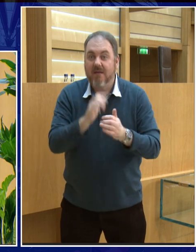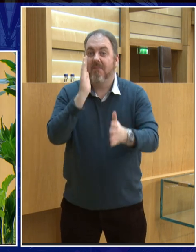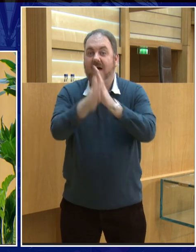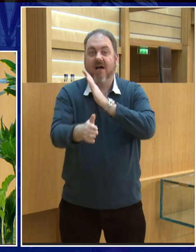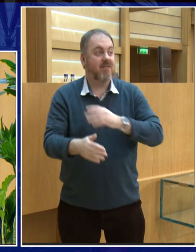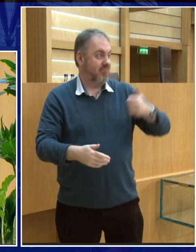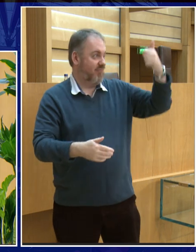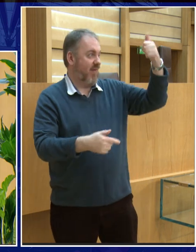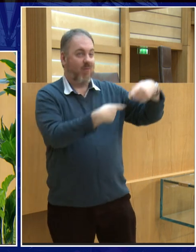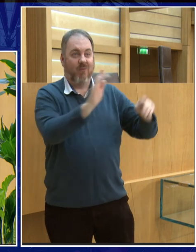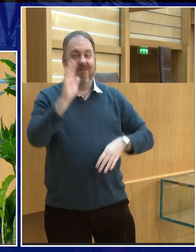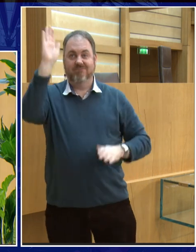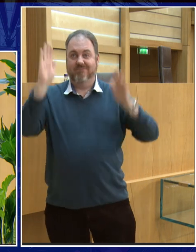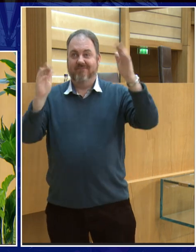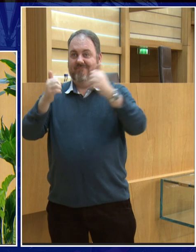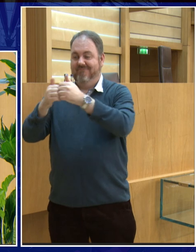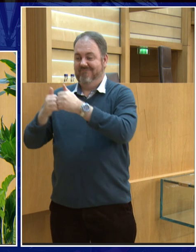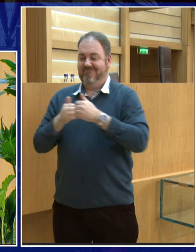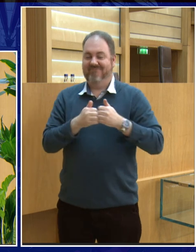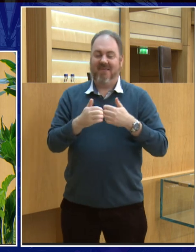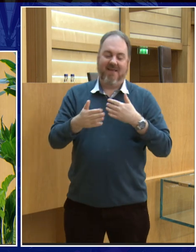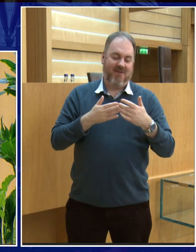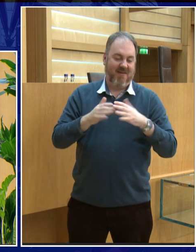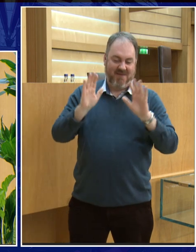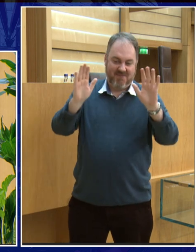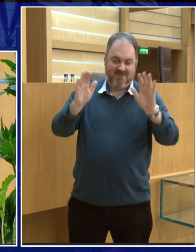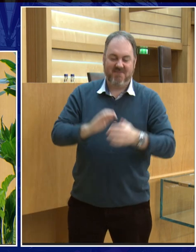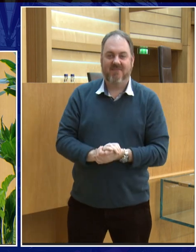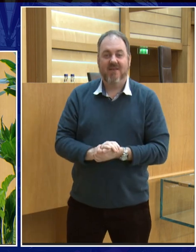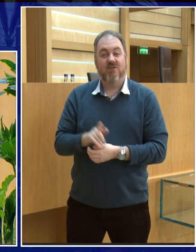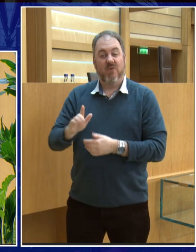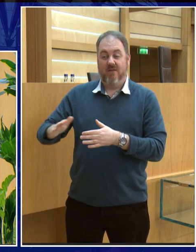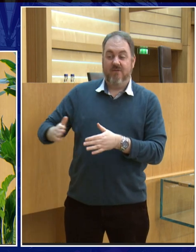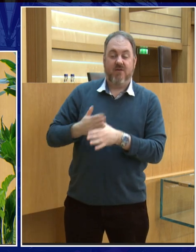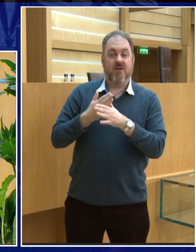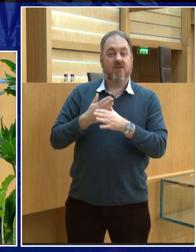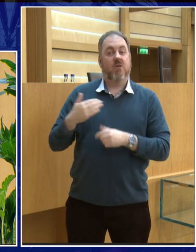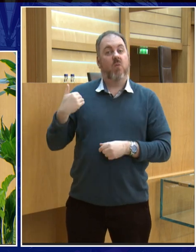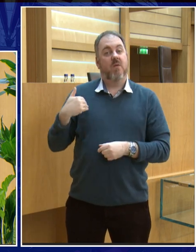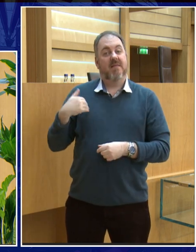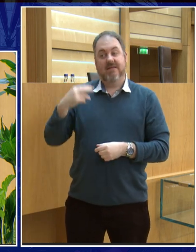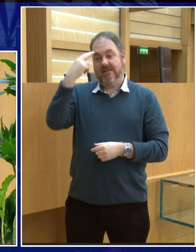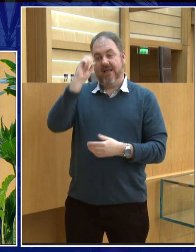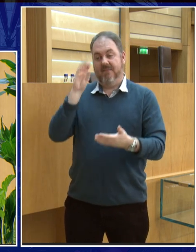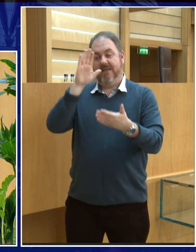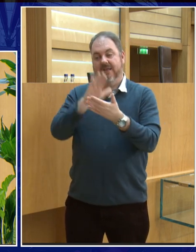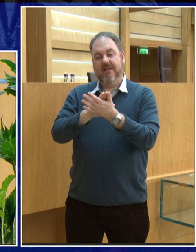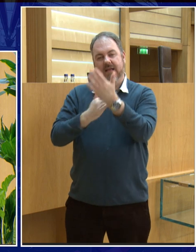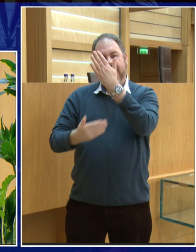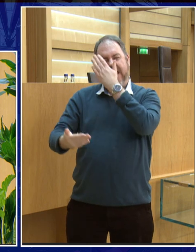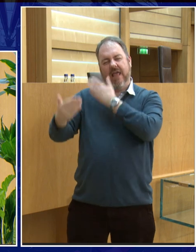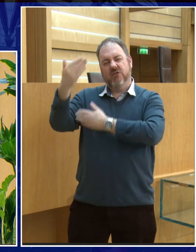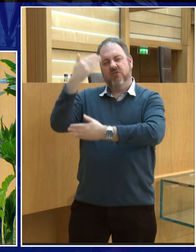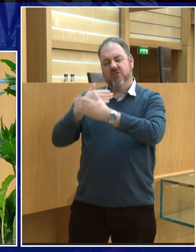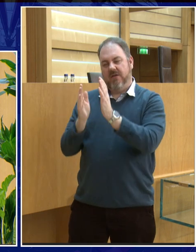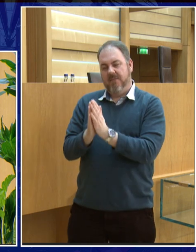I think it's an amazing title, but her name was the first female name to be written in the history books, and it's quite interesting because we can